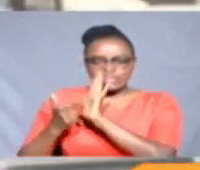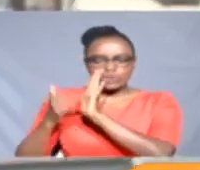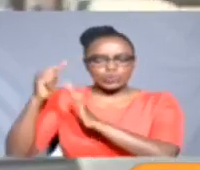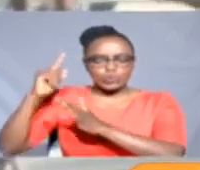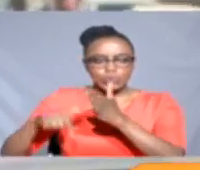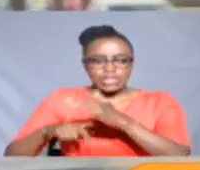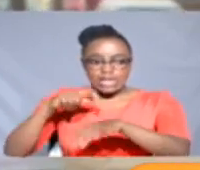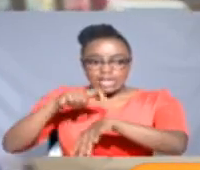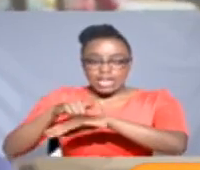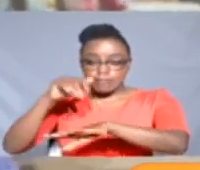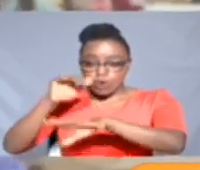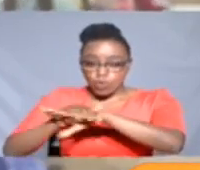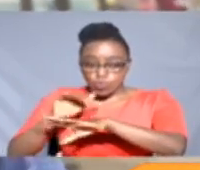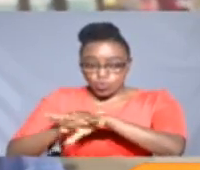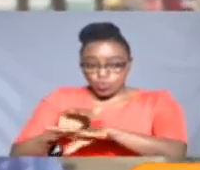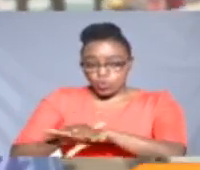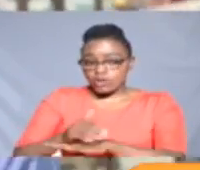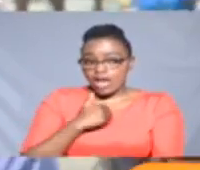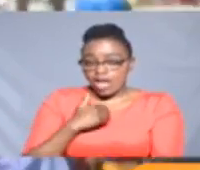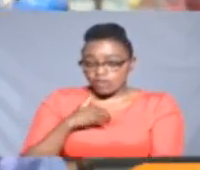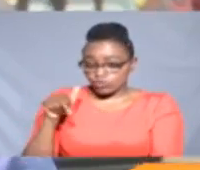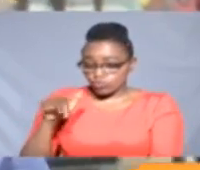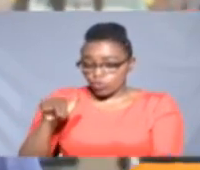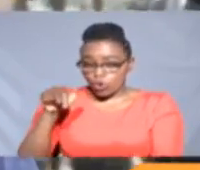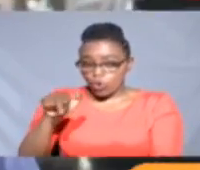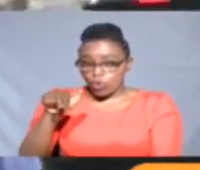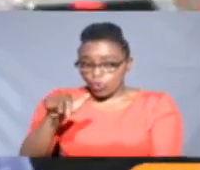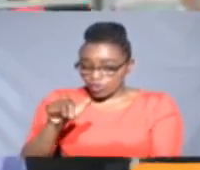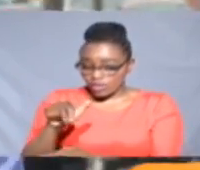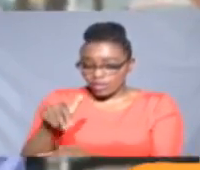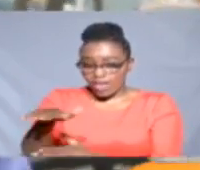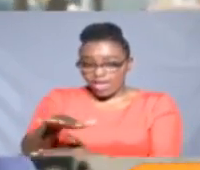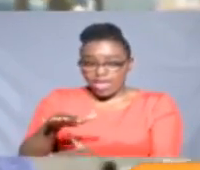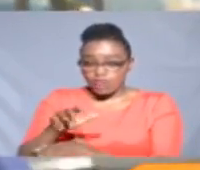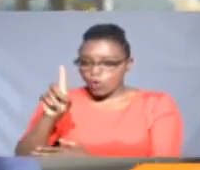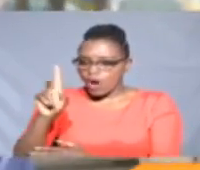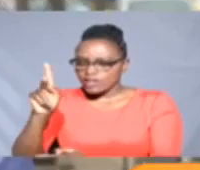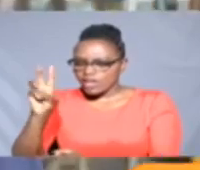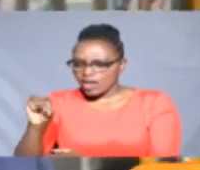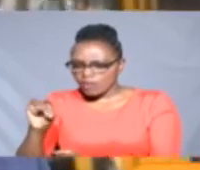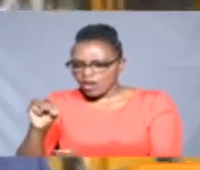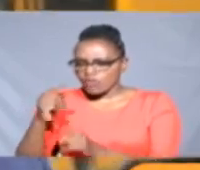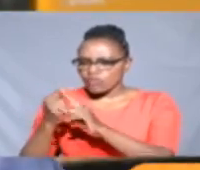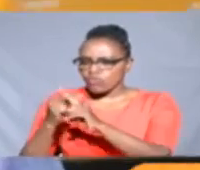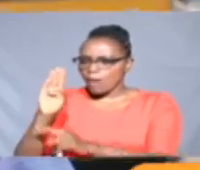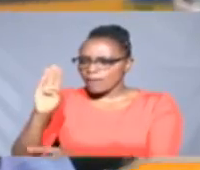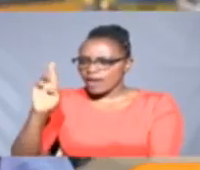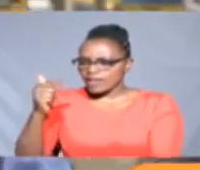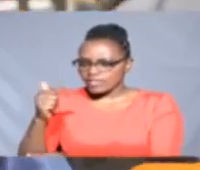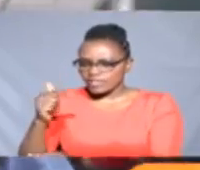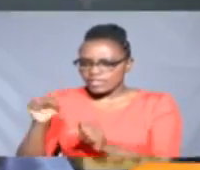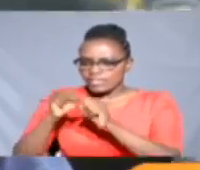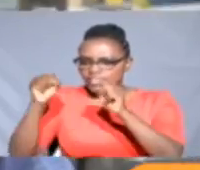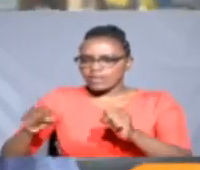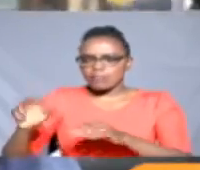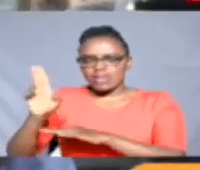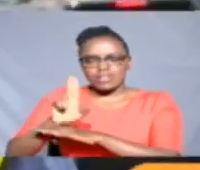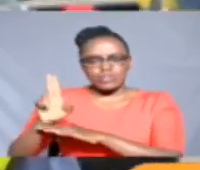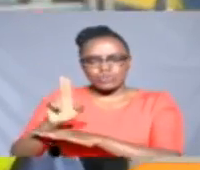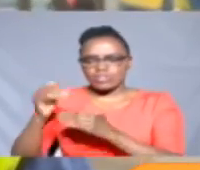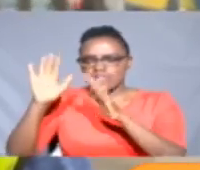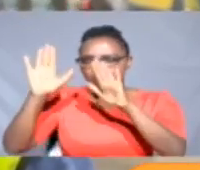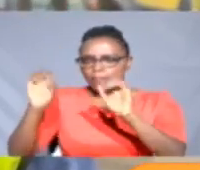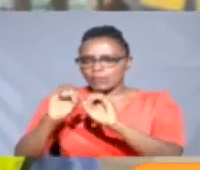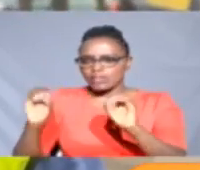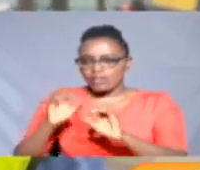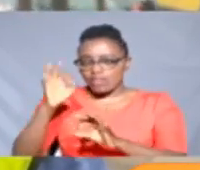that when you have a good non-motorized walking facilities, one kilometer from a BRT station, there is more use of it.